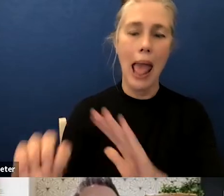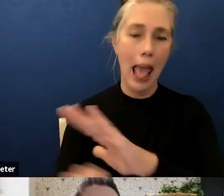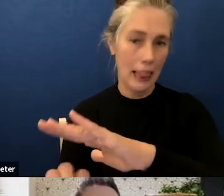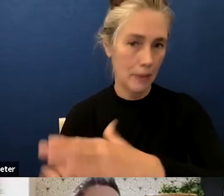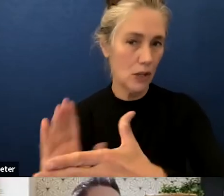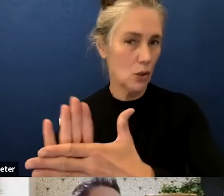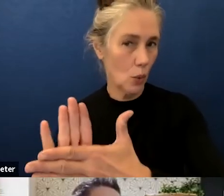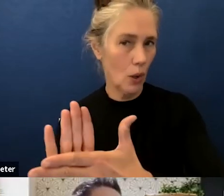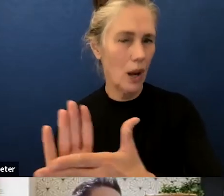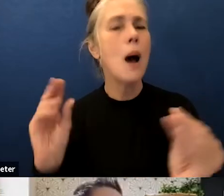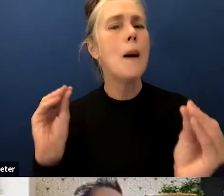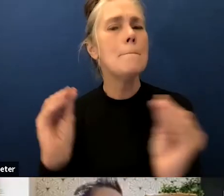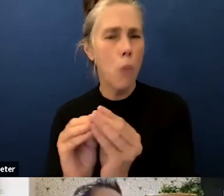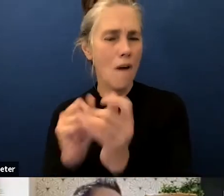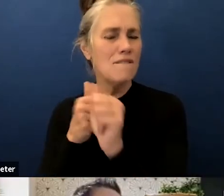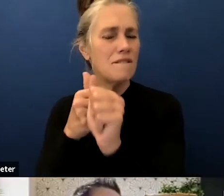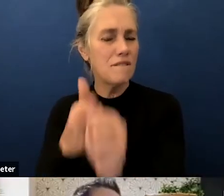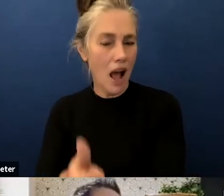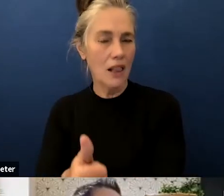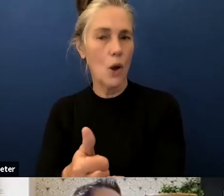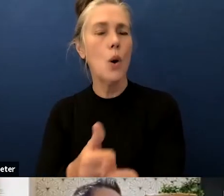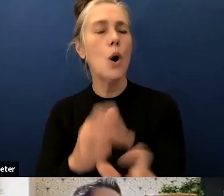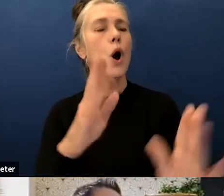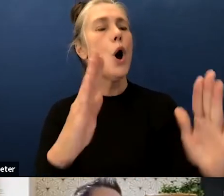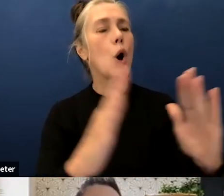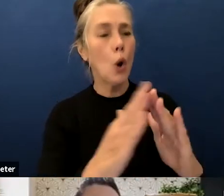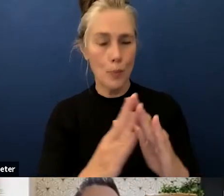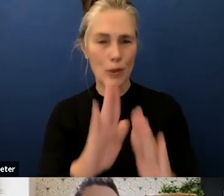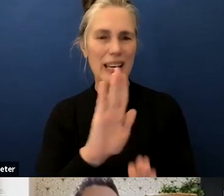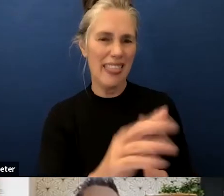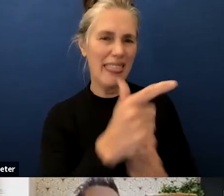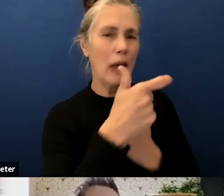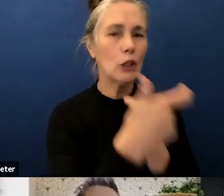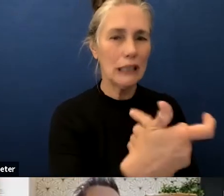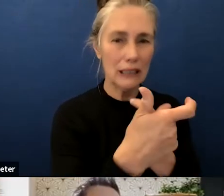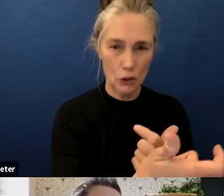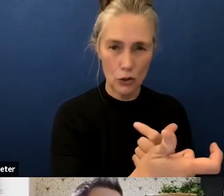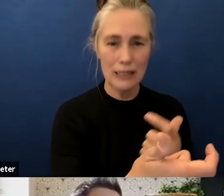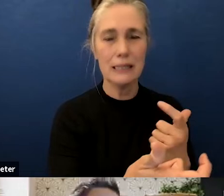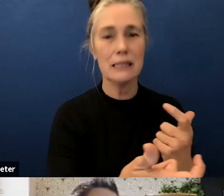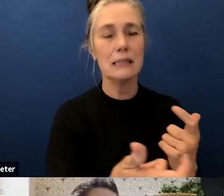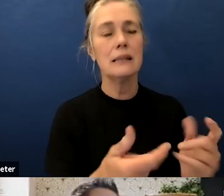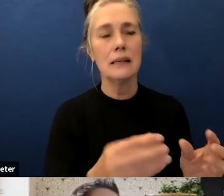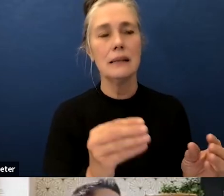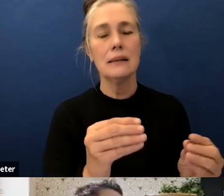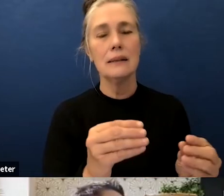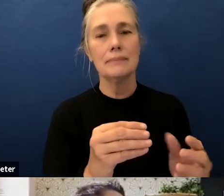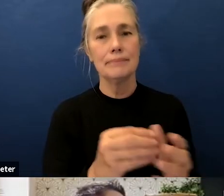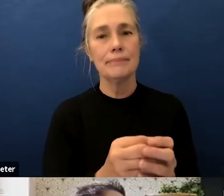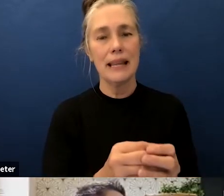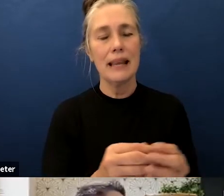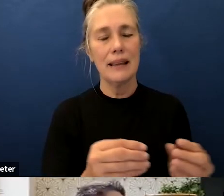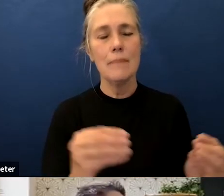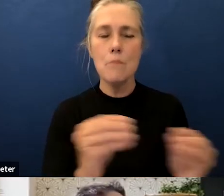communities of interest uh as a a consideration and a a larger consideration than this one